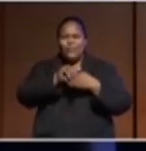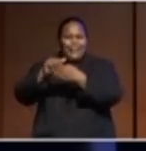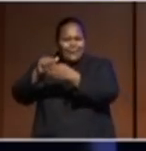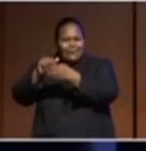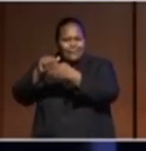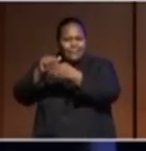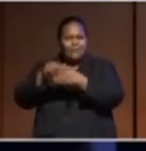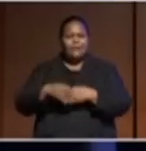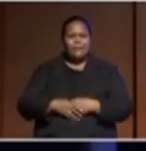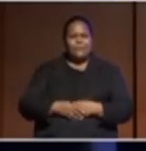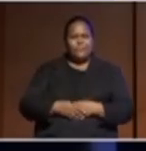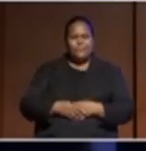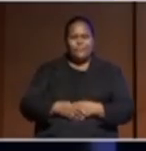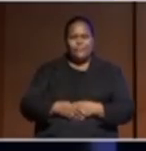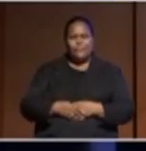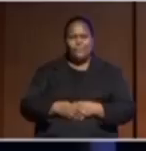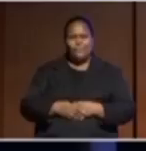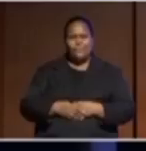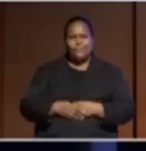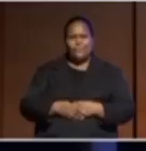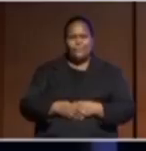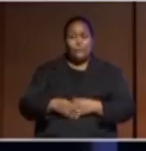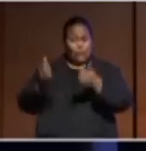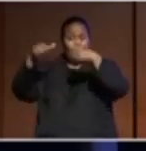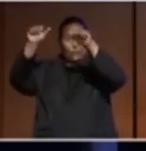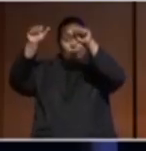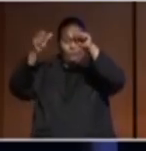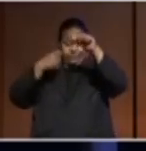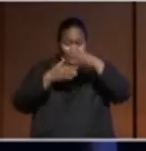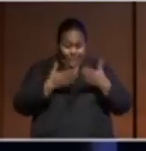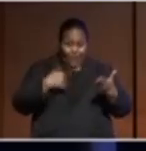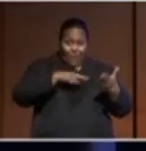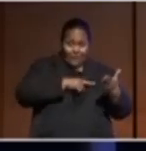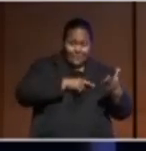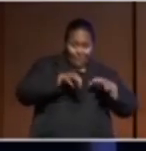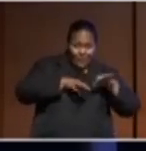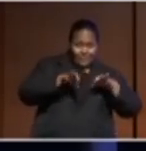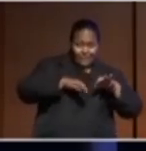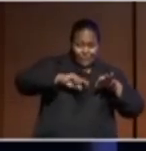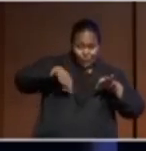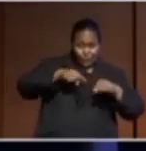and politically, to achieve the ambitions that we have started to talk about in Suva today?